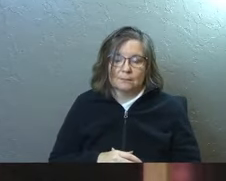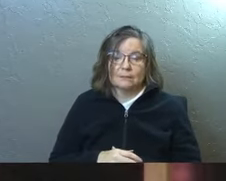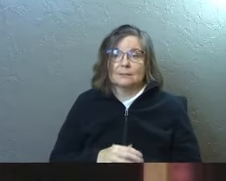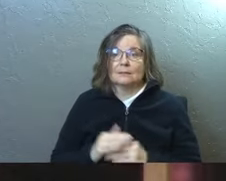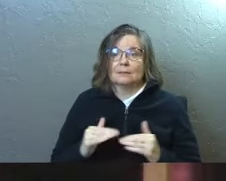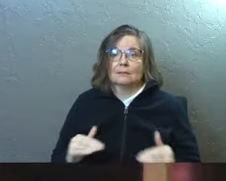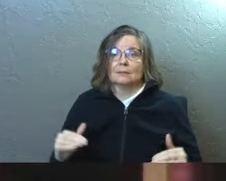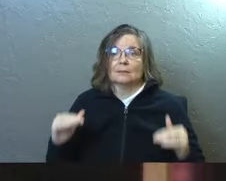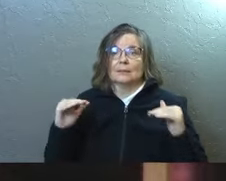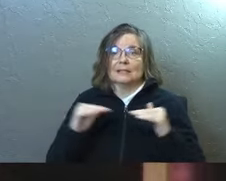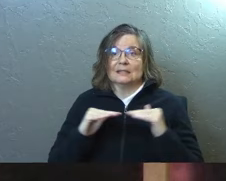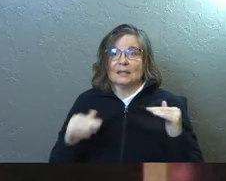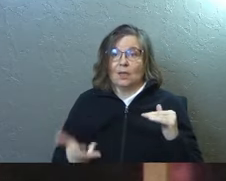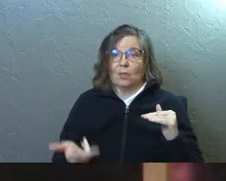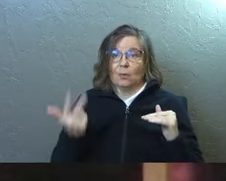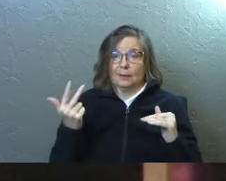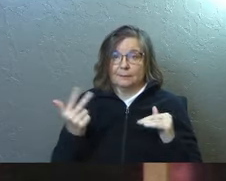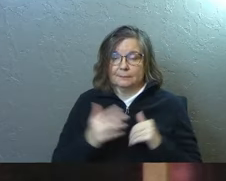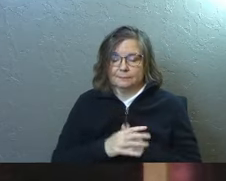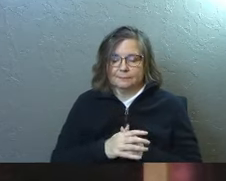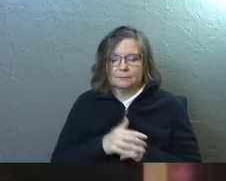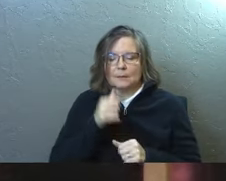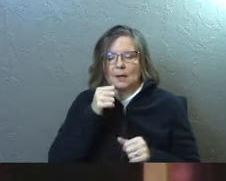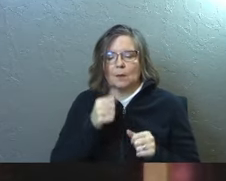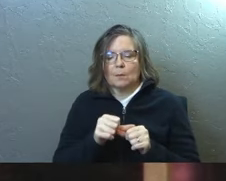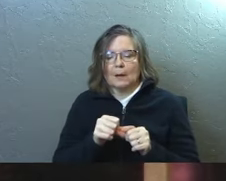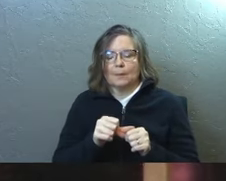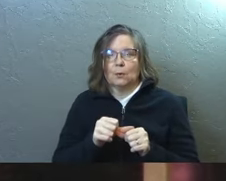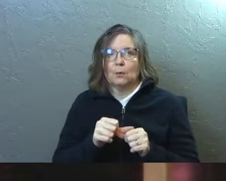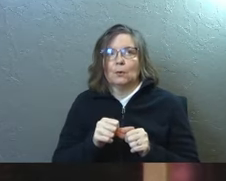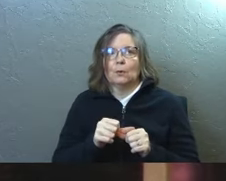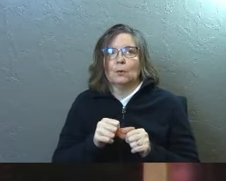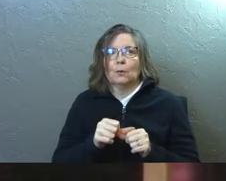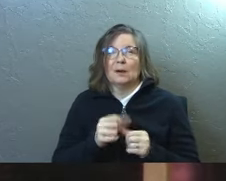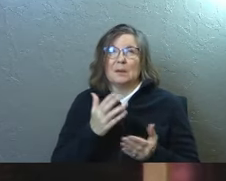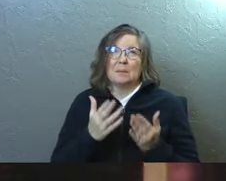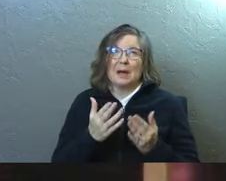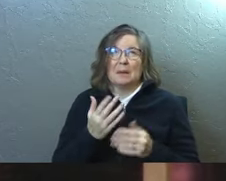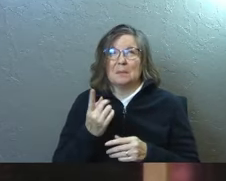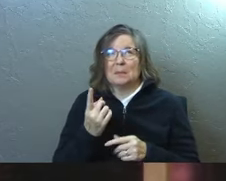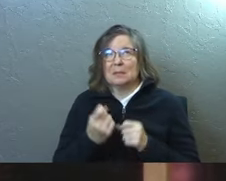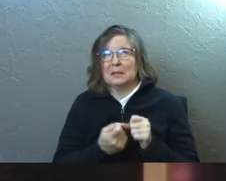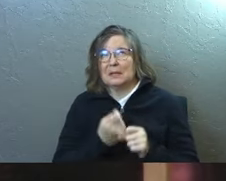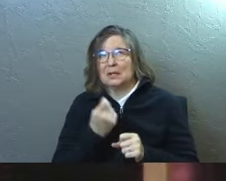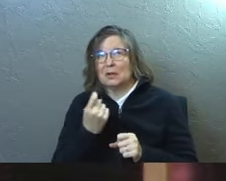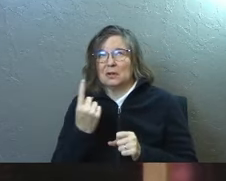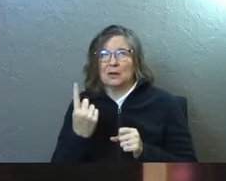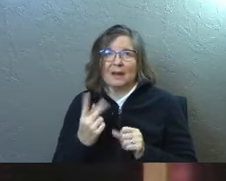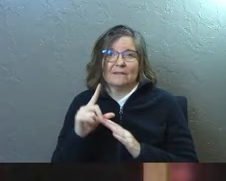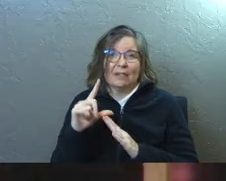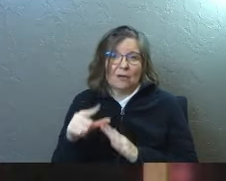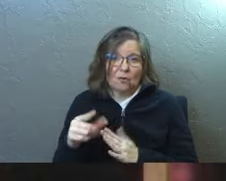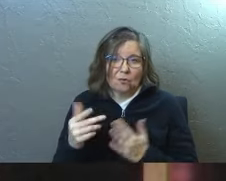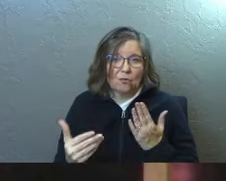Stage three, I remember getting to a point, might've been a year, year and a half later,